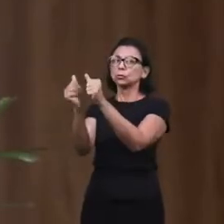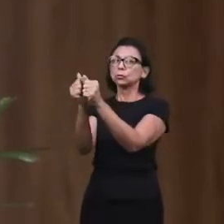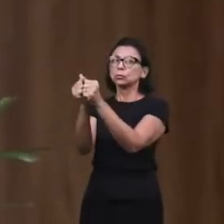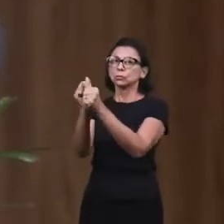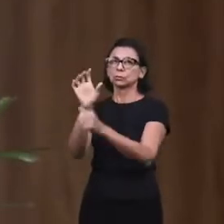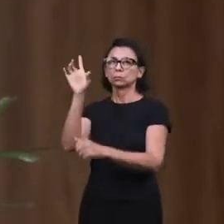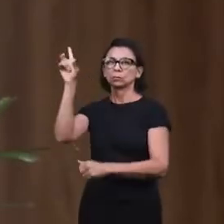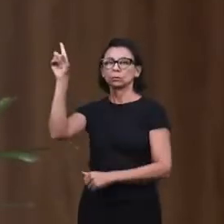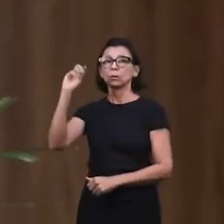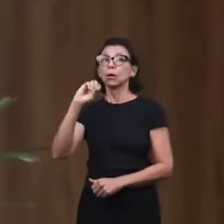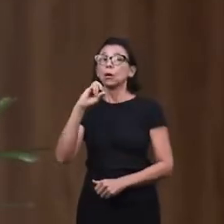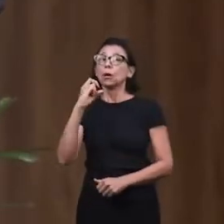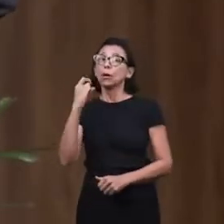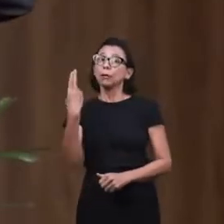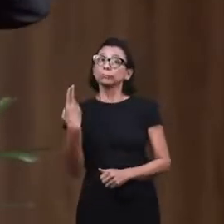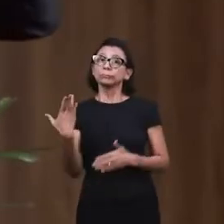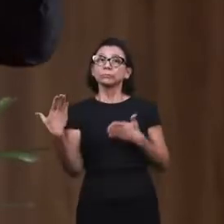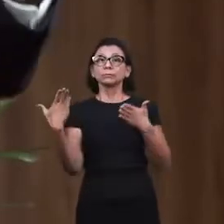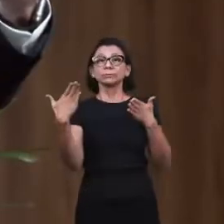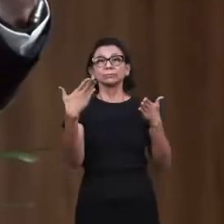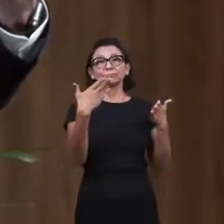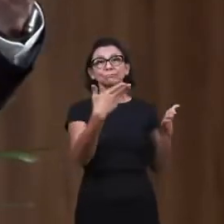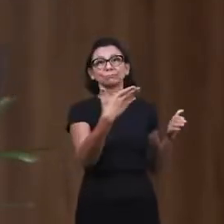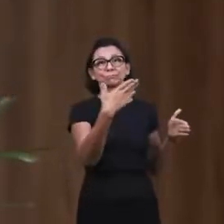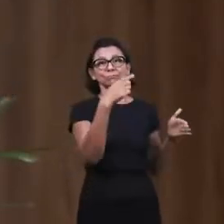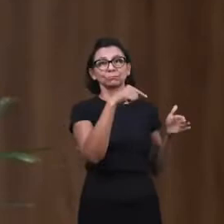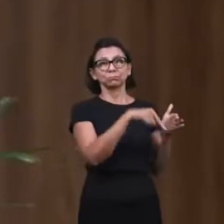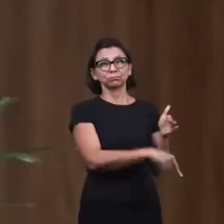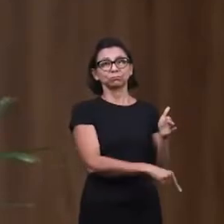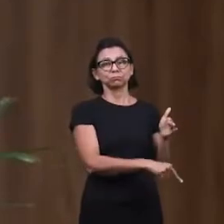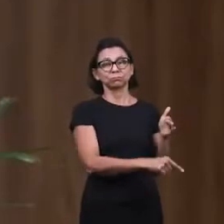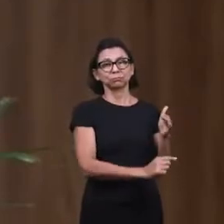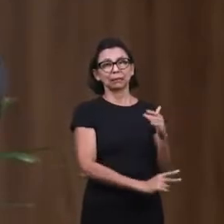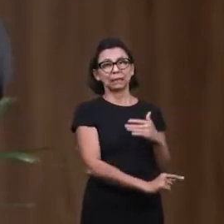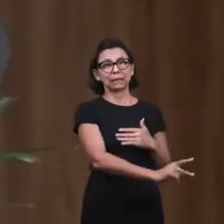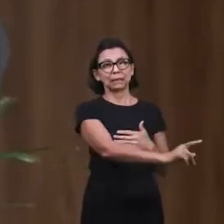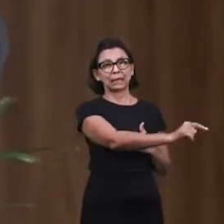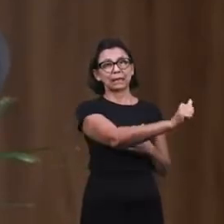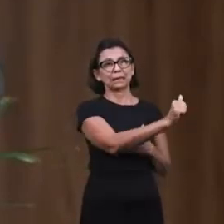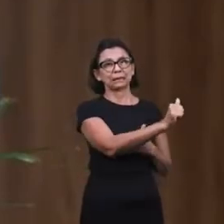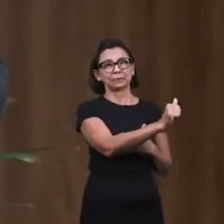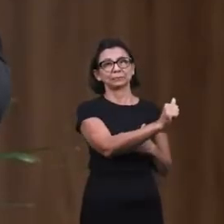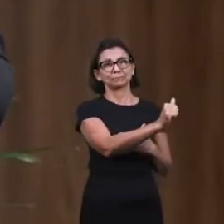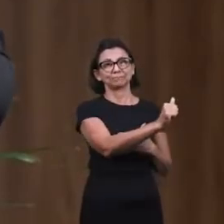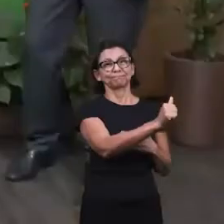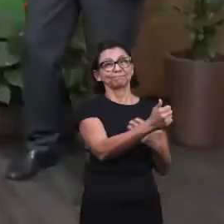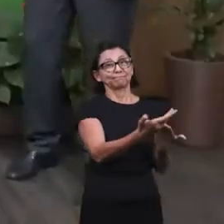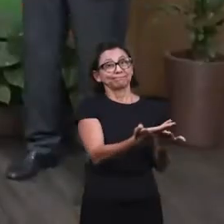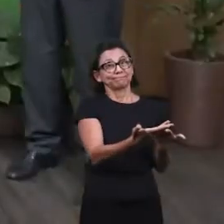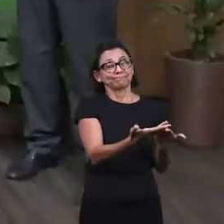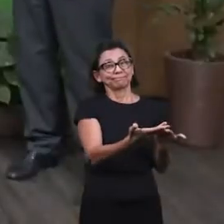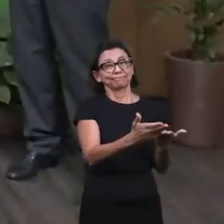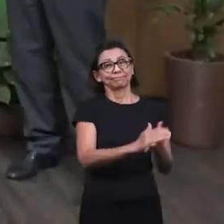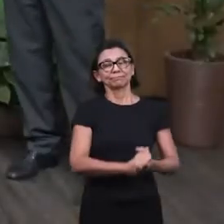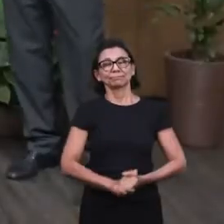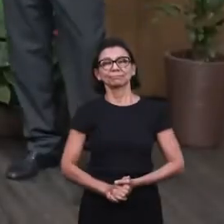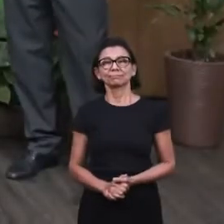eternity with God, or you can choose that which is eternity without God.